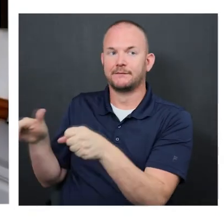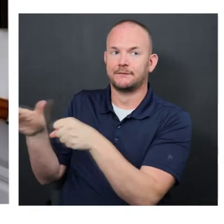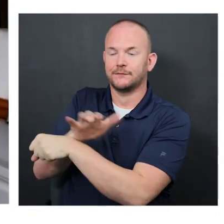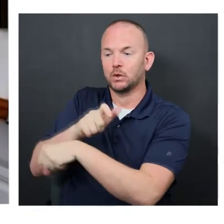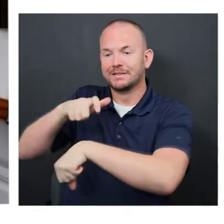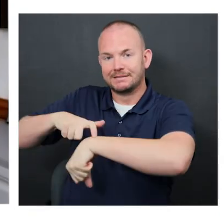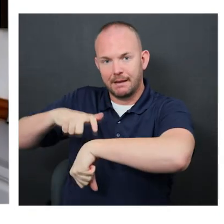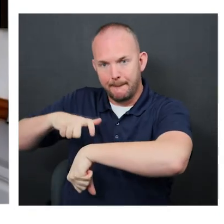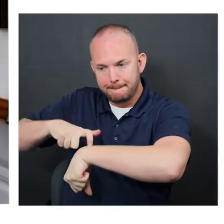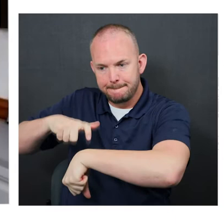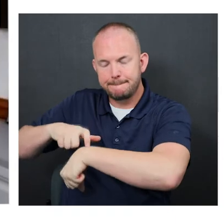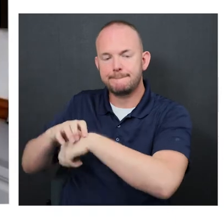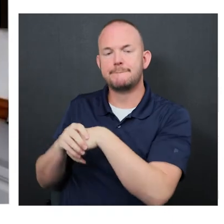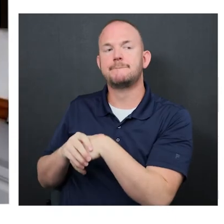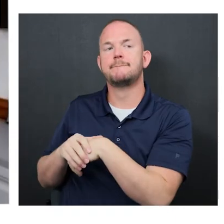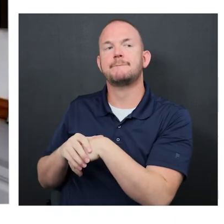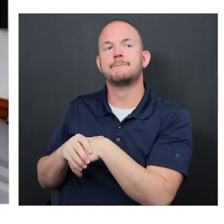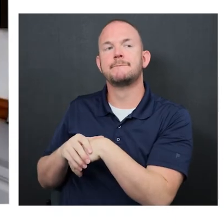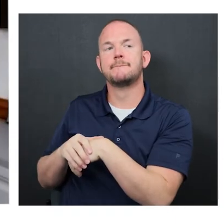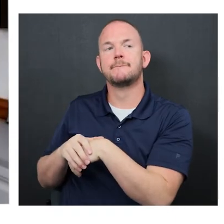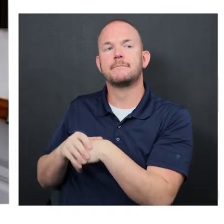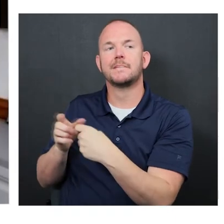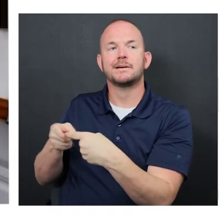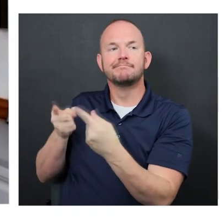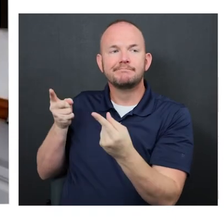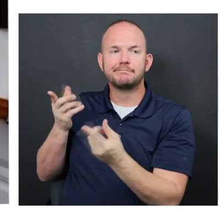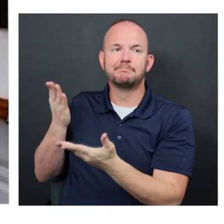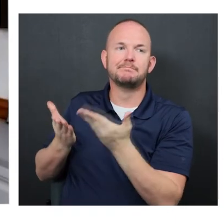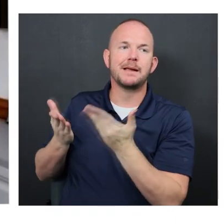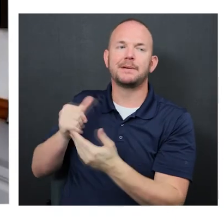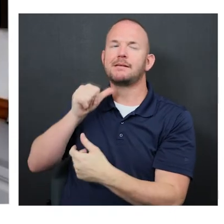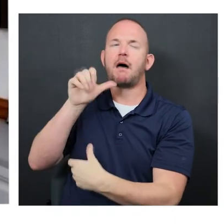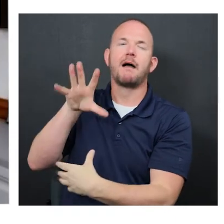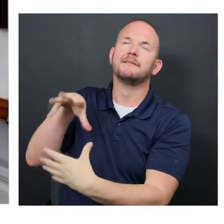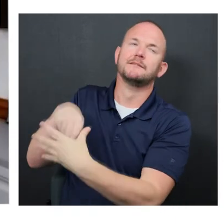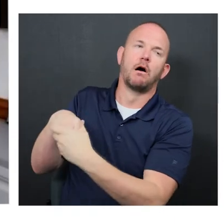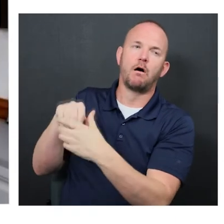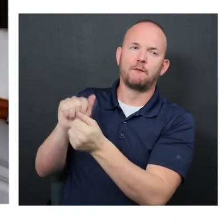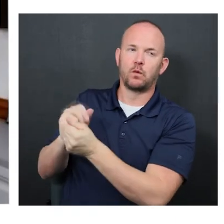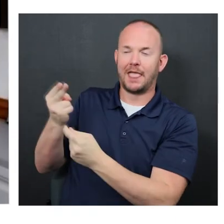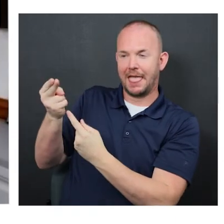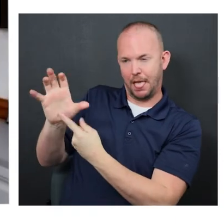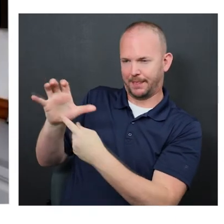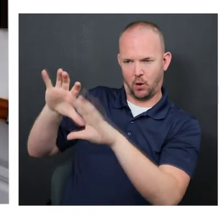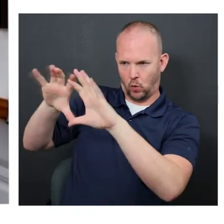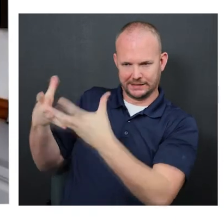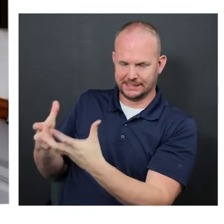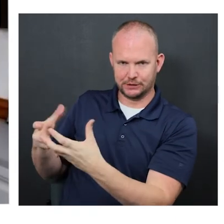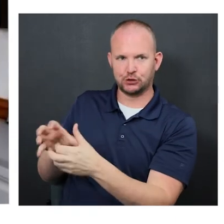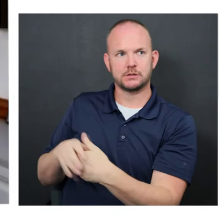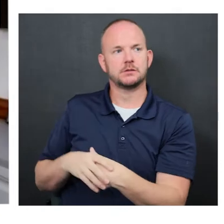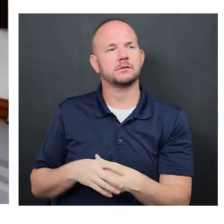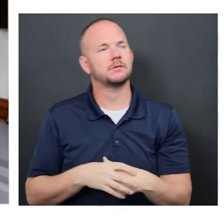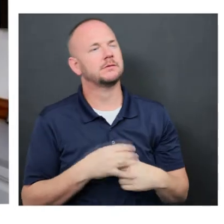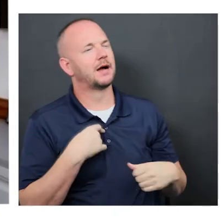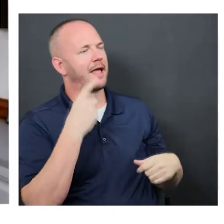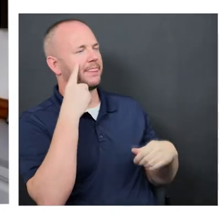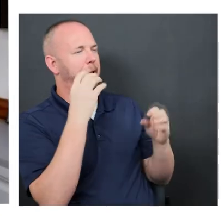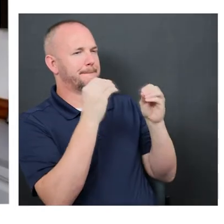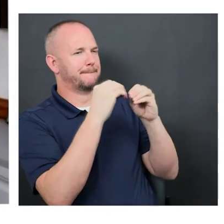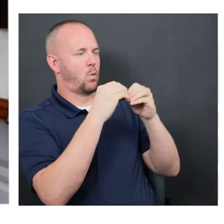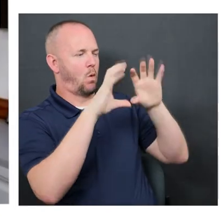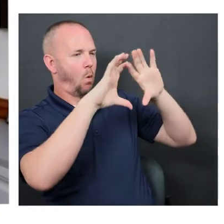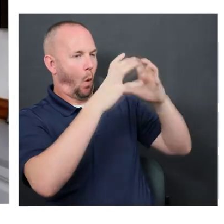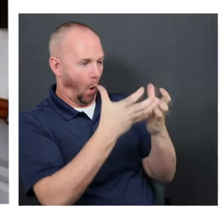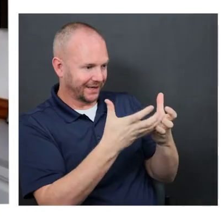on a full-time basis, you know, as part of the healthcare organization. I think that more organizations are going to see it that way.